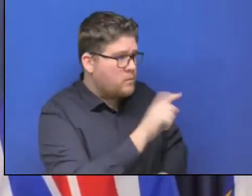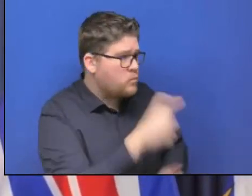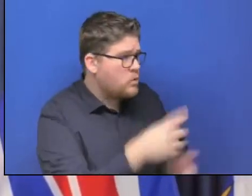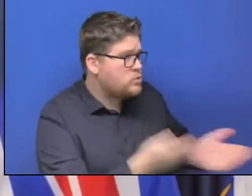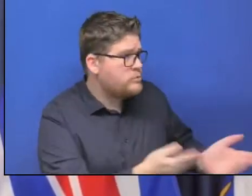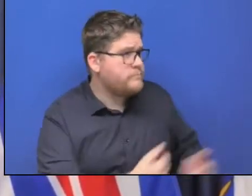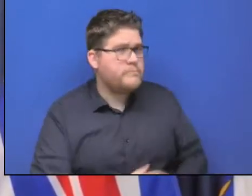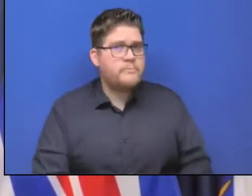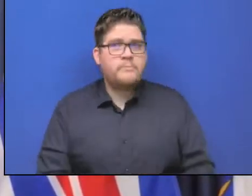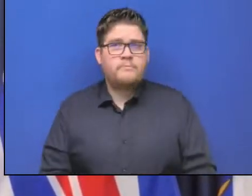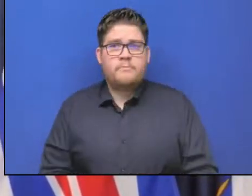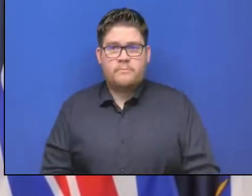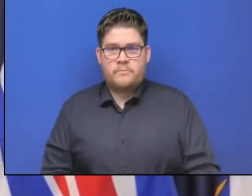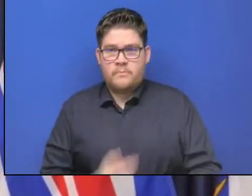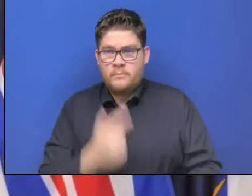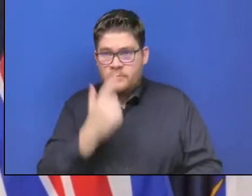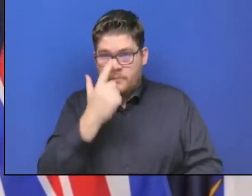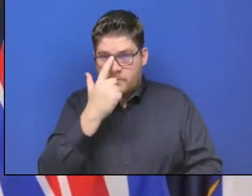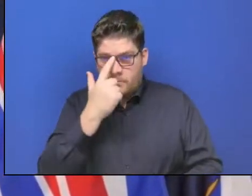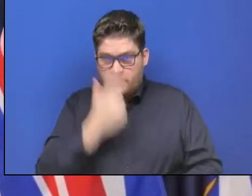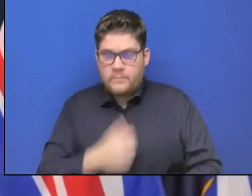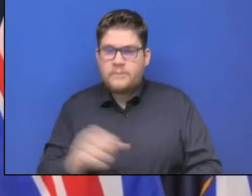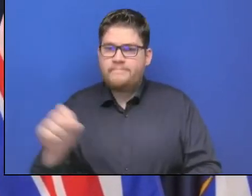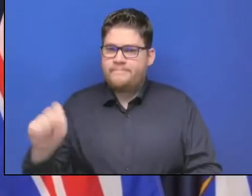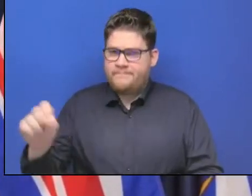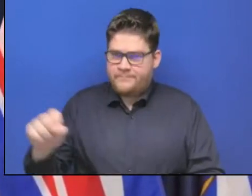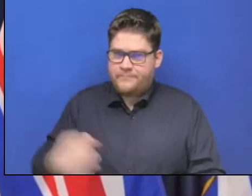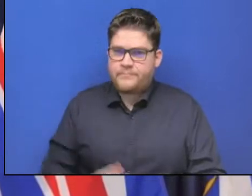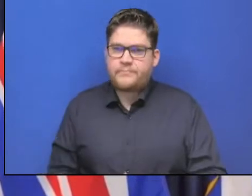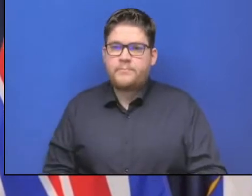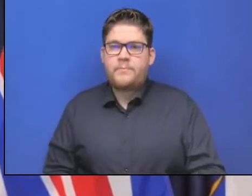at 8 o'clock and calling in to the Red Cross to have access